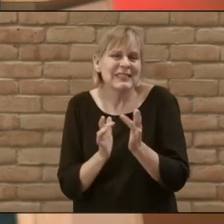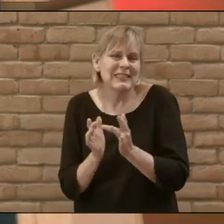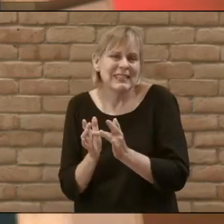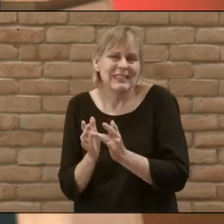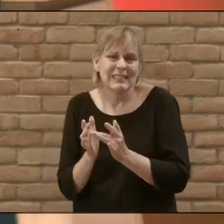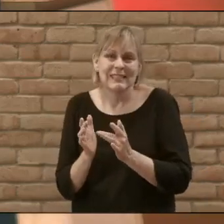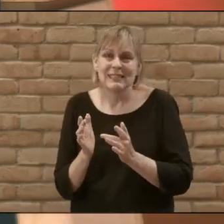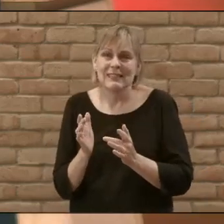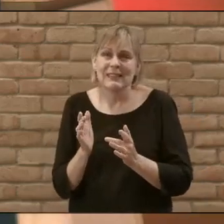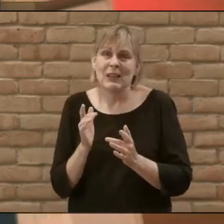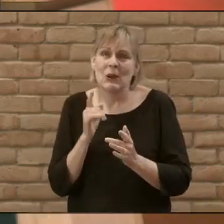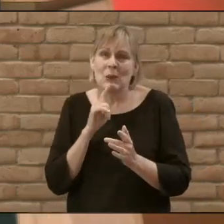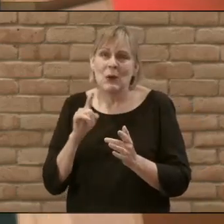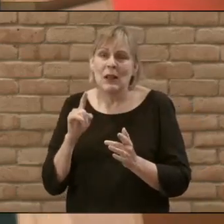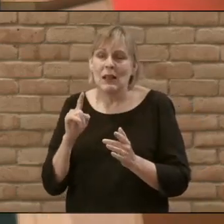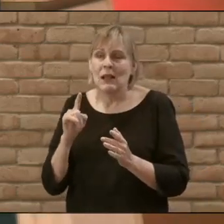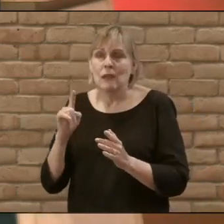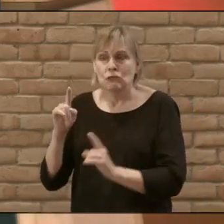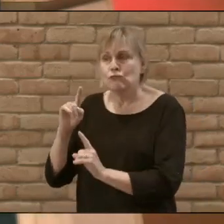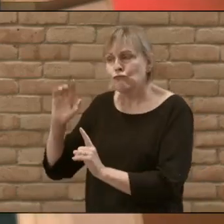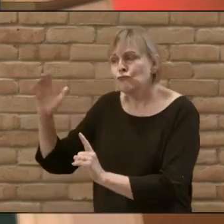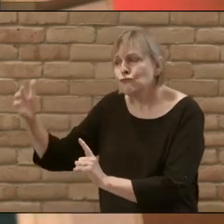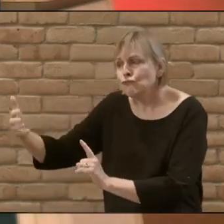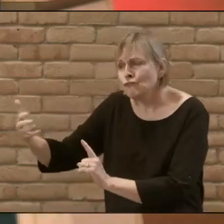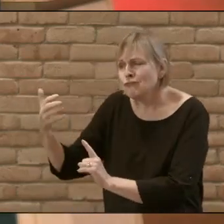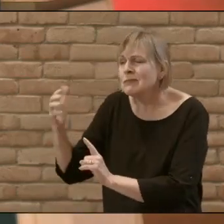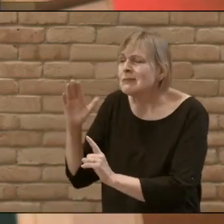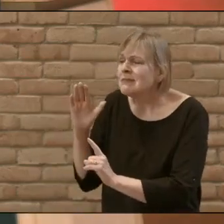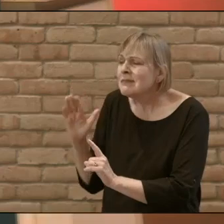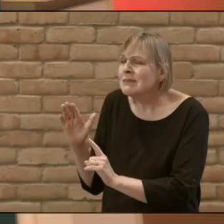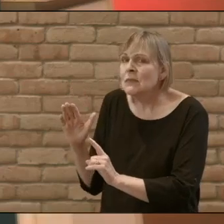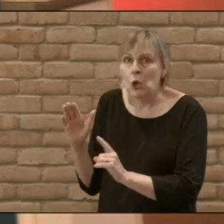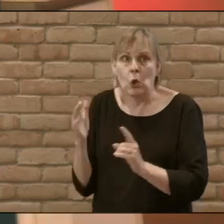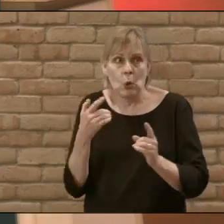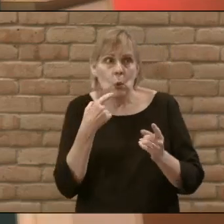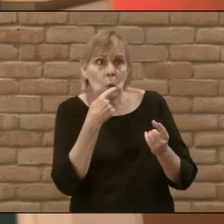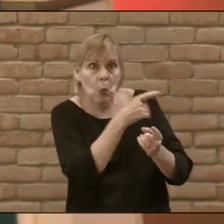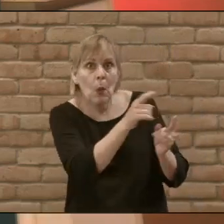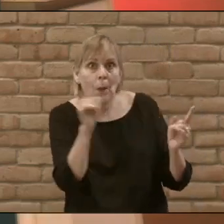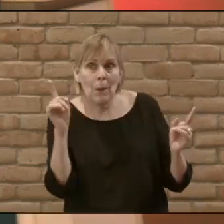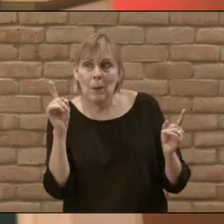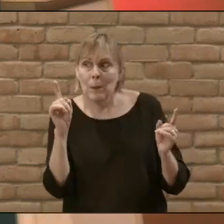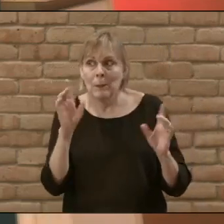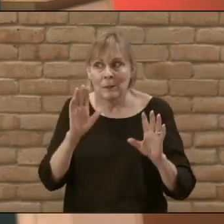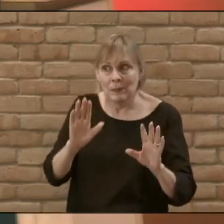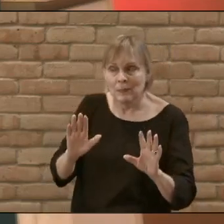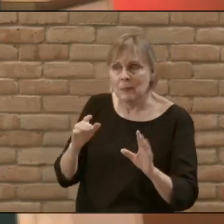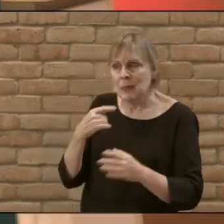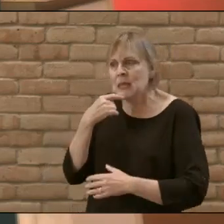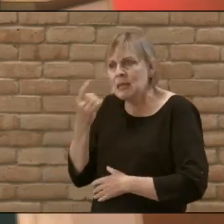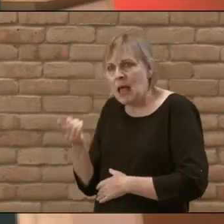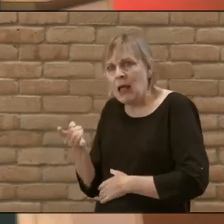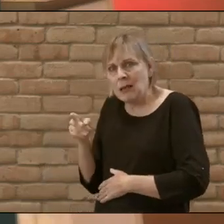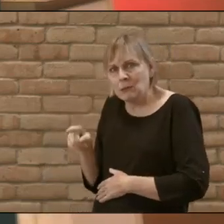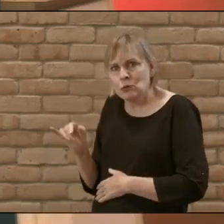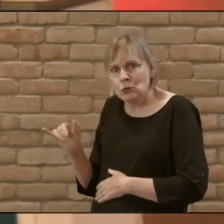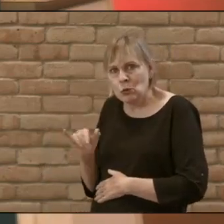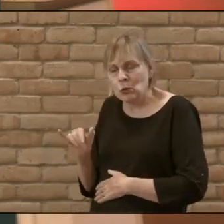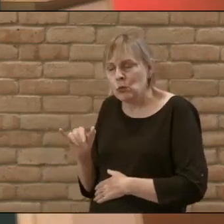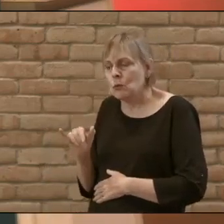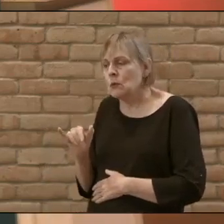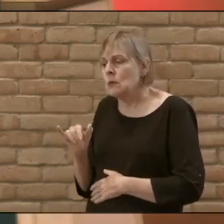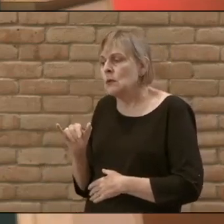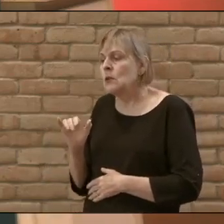almost putting his arm around Jairus and saying this as much to the room and all the people there as much as he is to Jairus